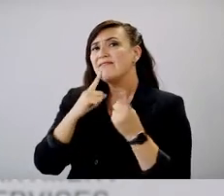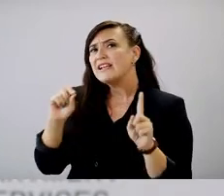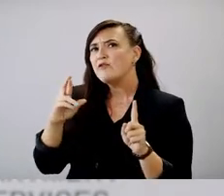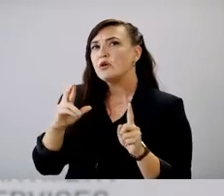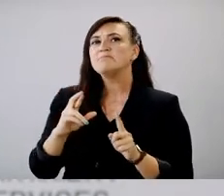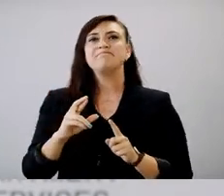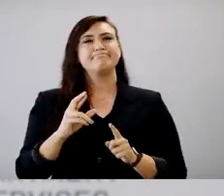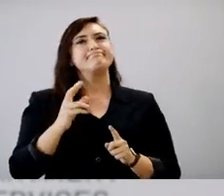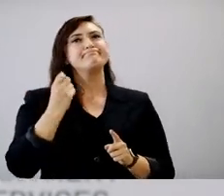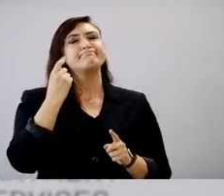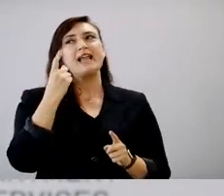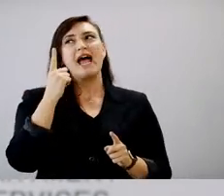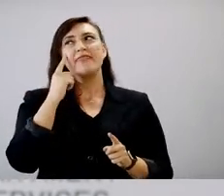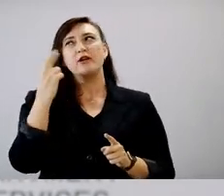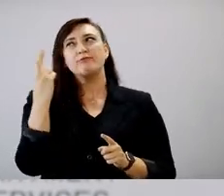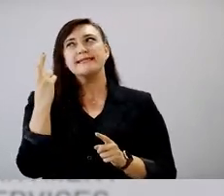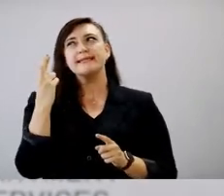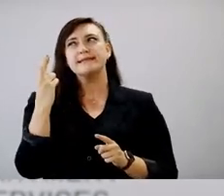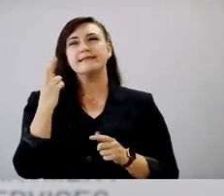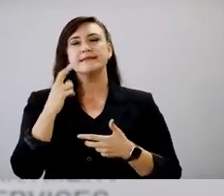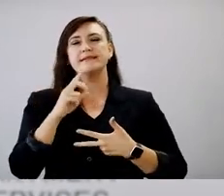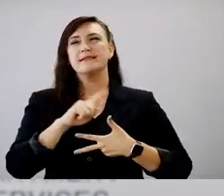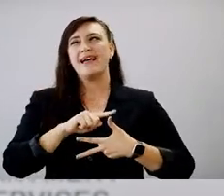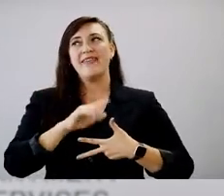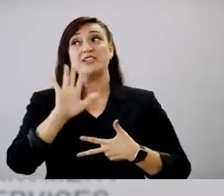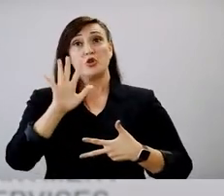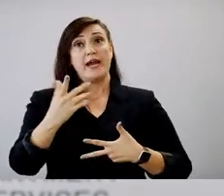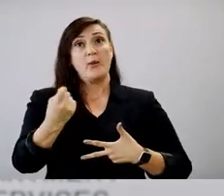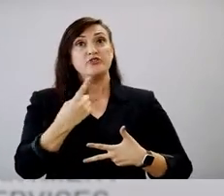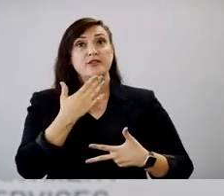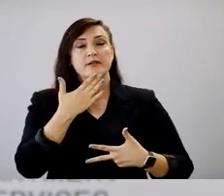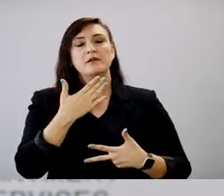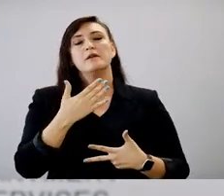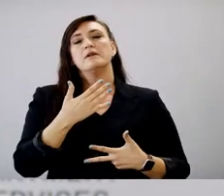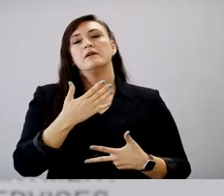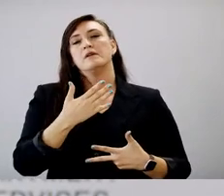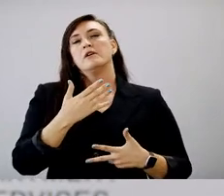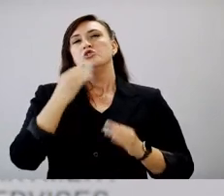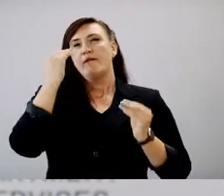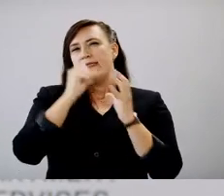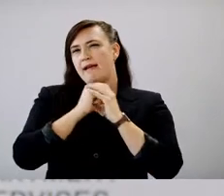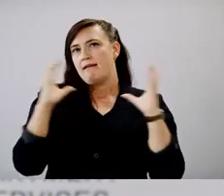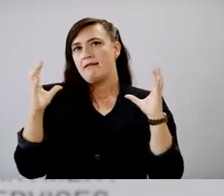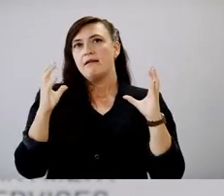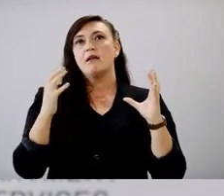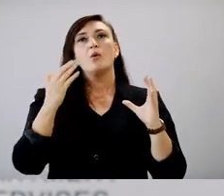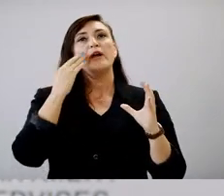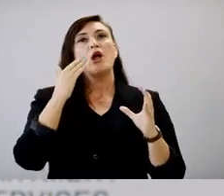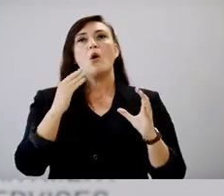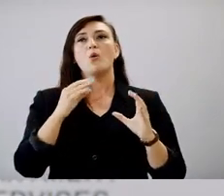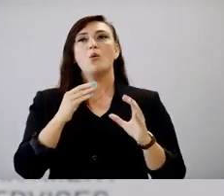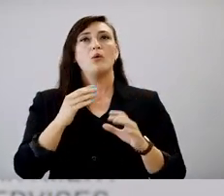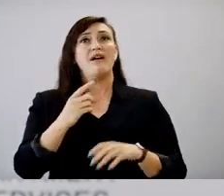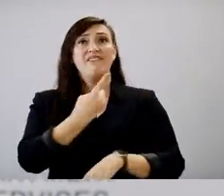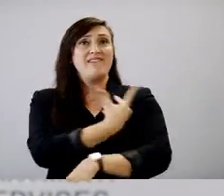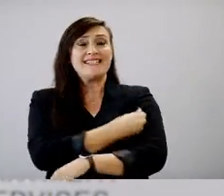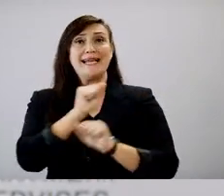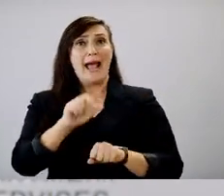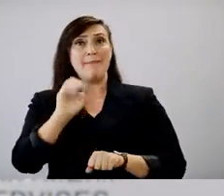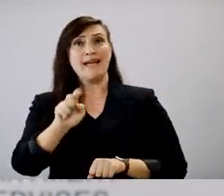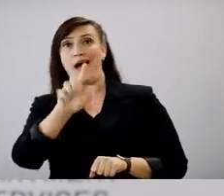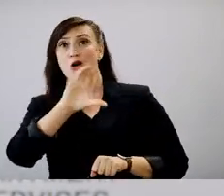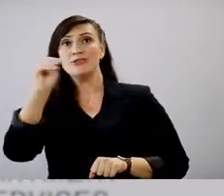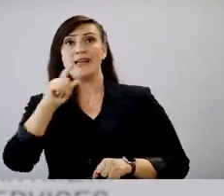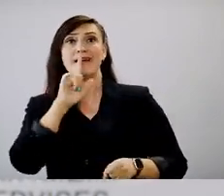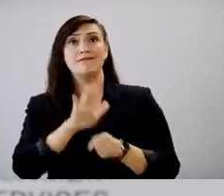think it's a combination of things, Howie, and that's a great question. So if you, if you think we've got, we know that no vaccine is a hundred percent,